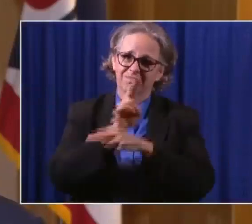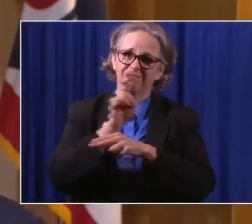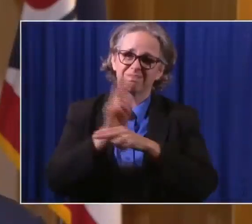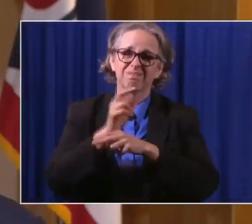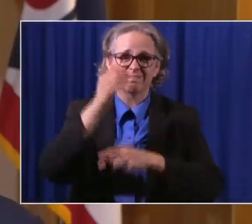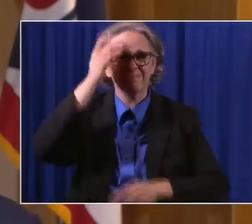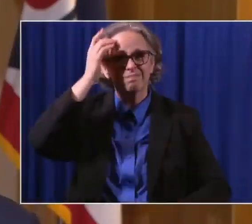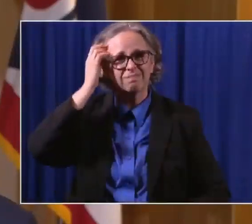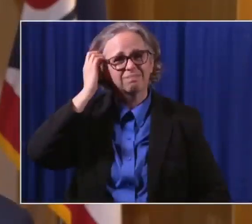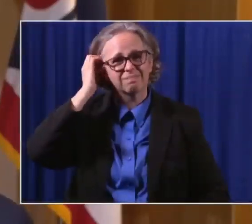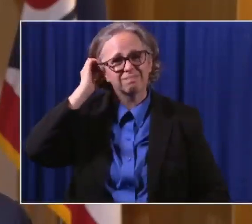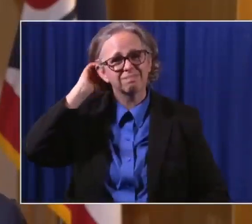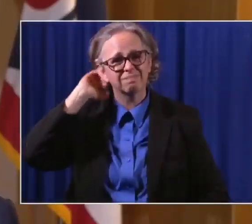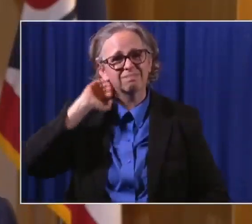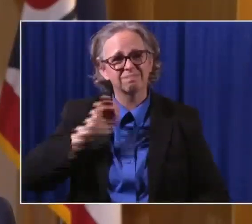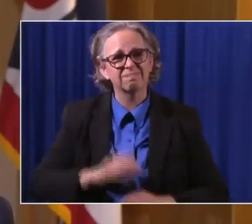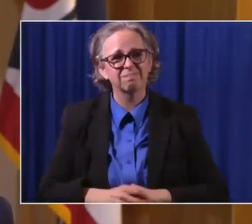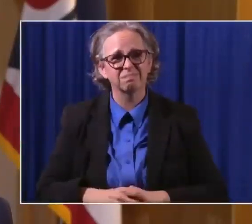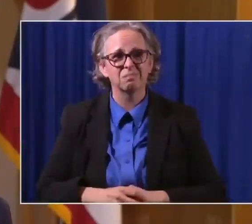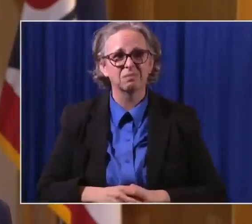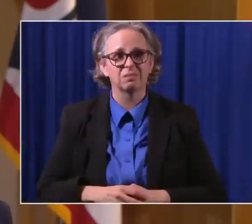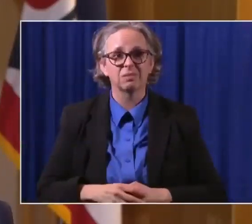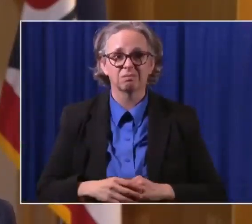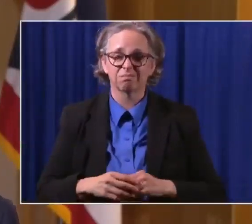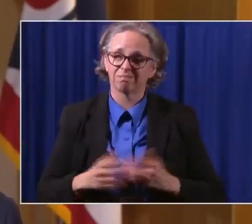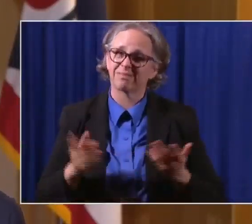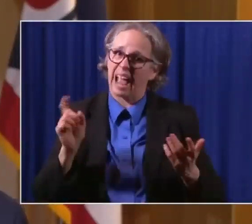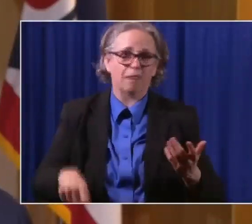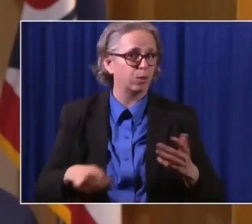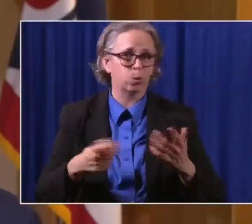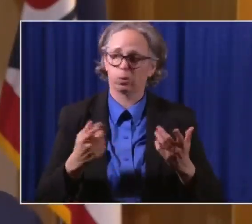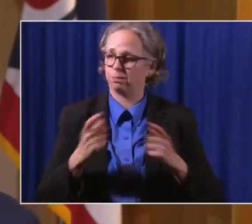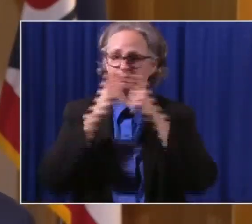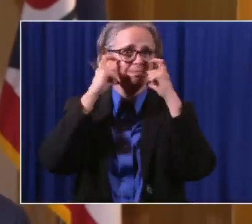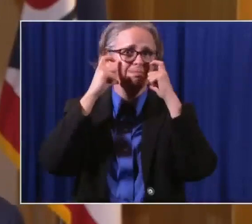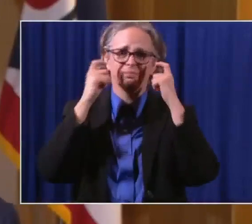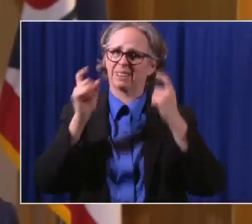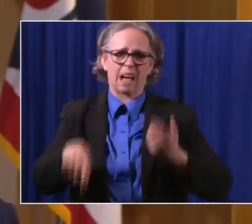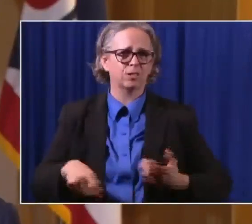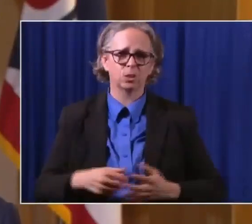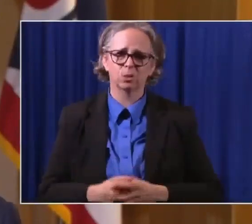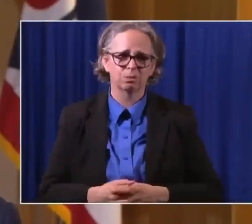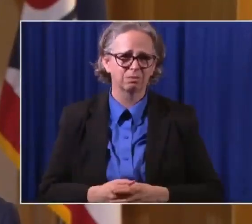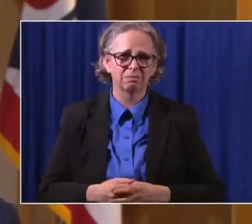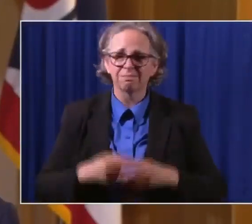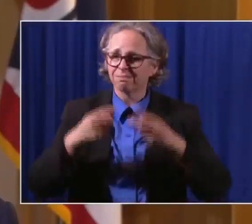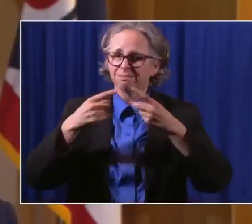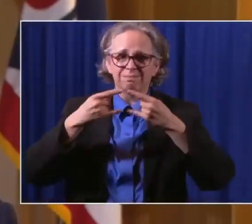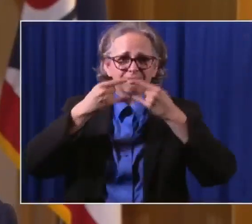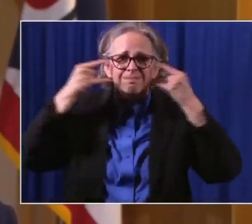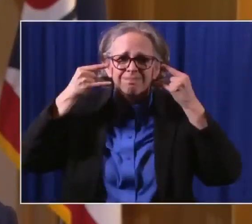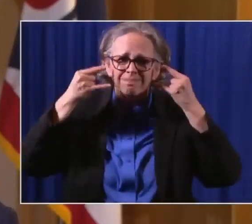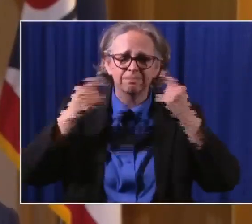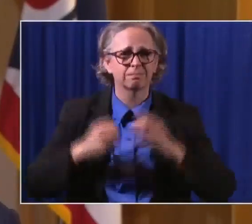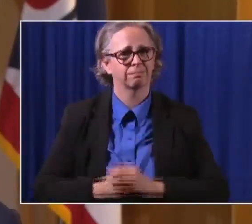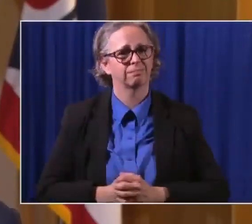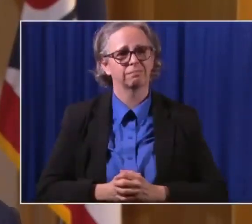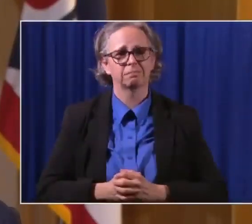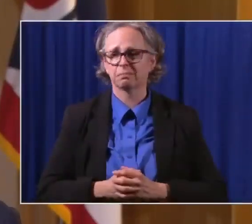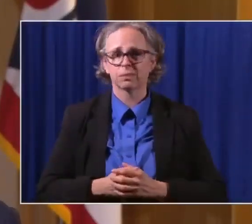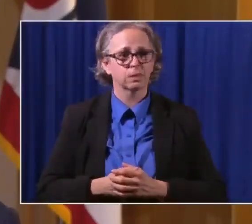Let's start with masks. I'm asking each one of you, wherever you live in Ohio,